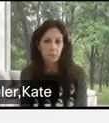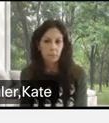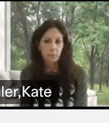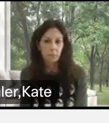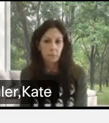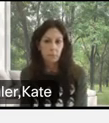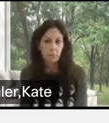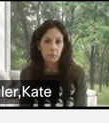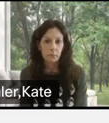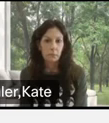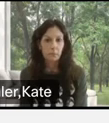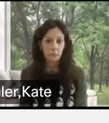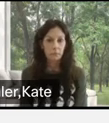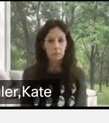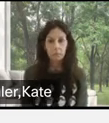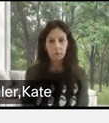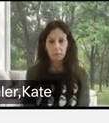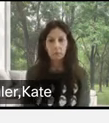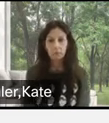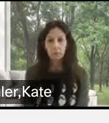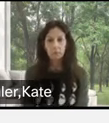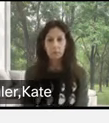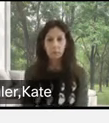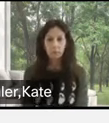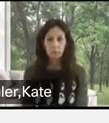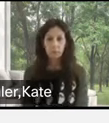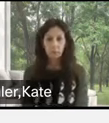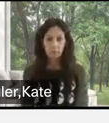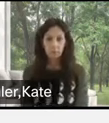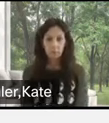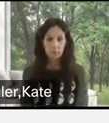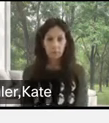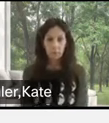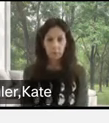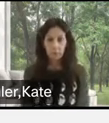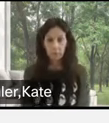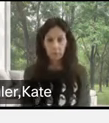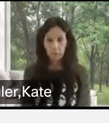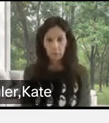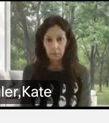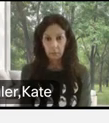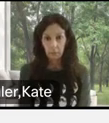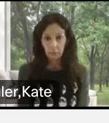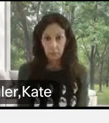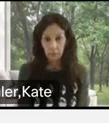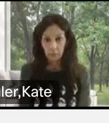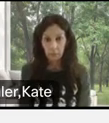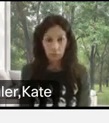most schools have some cameras on stock for this kind of purpose. You can go and borrow 1 if they can't give you 1, uh, permanently.